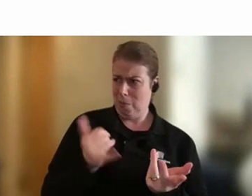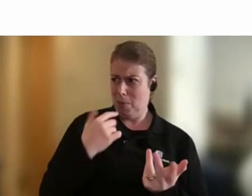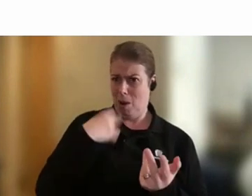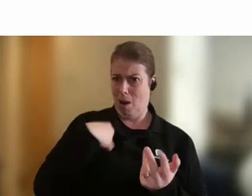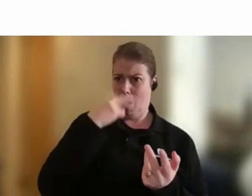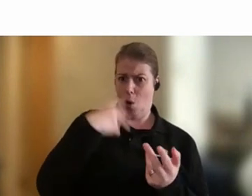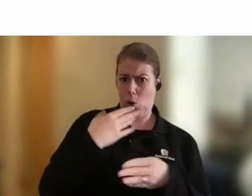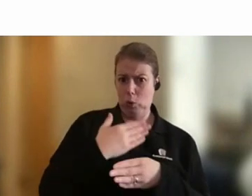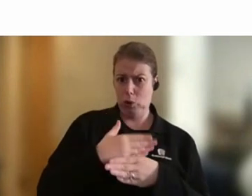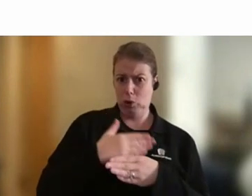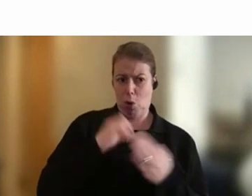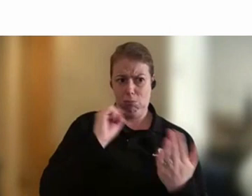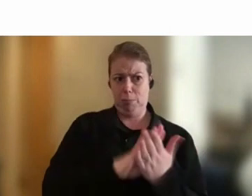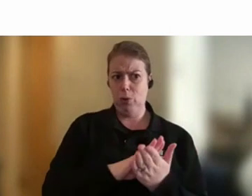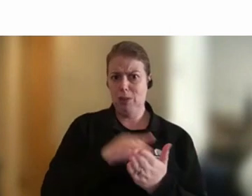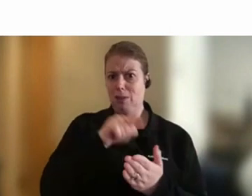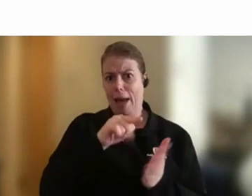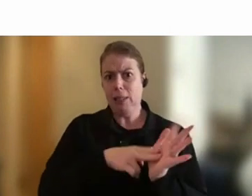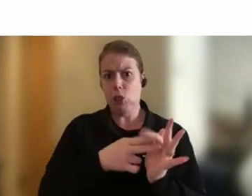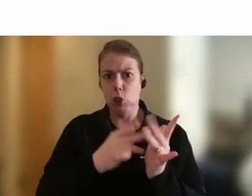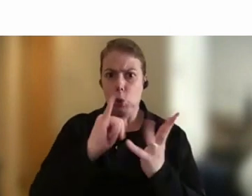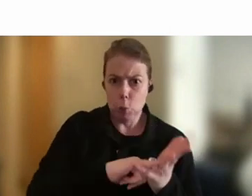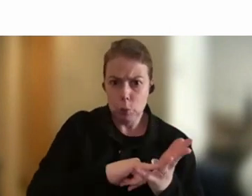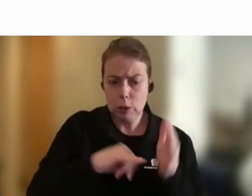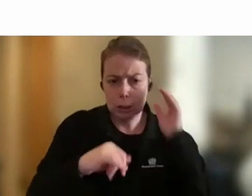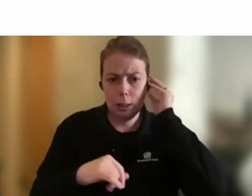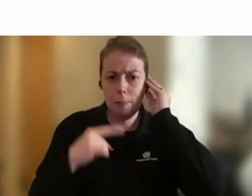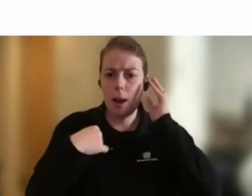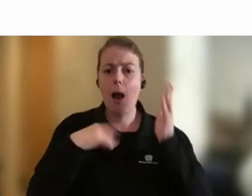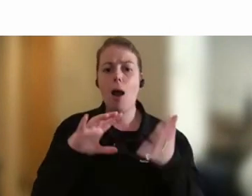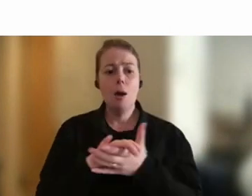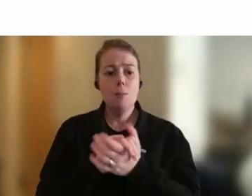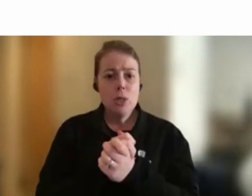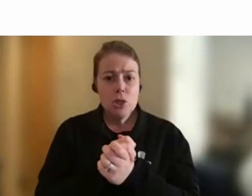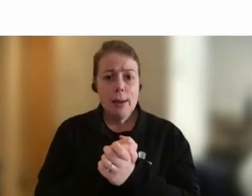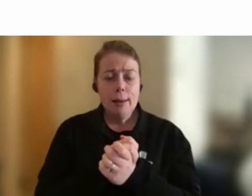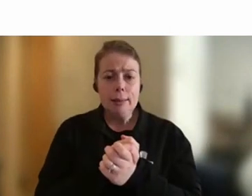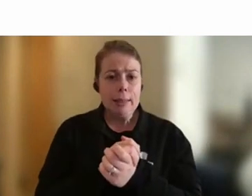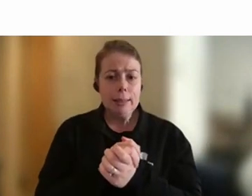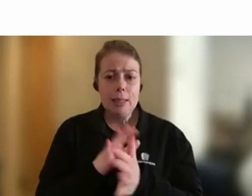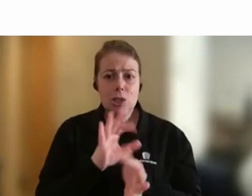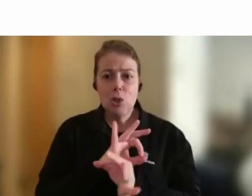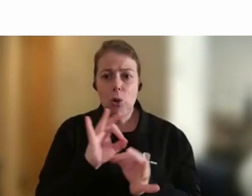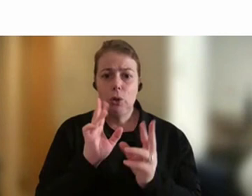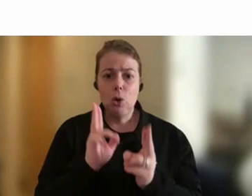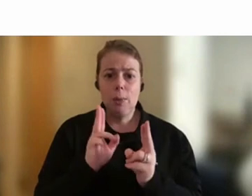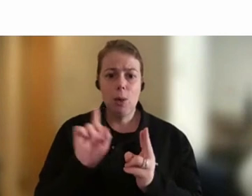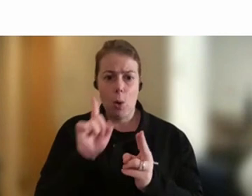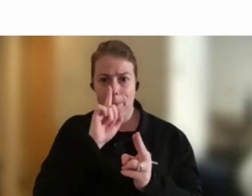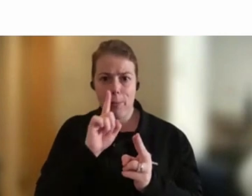made a post like that. But I have come to appreciate that that's not usually what people expect of secretaries.